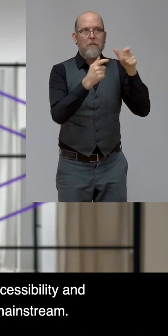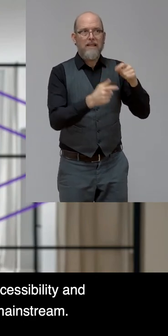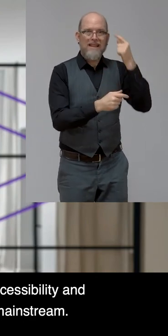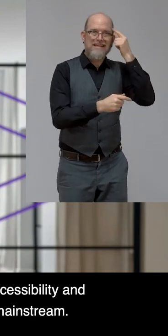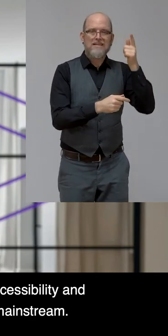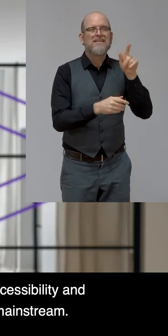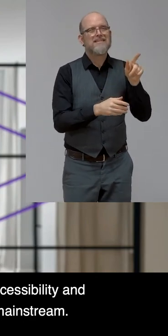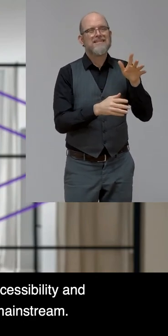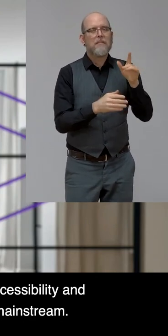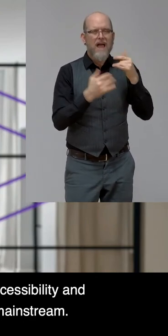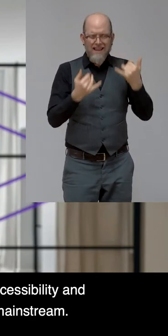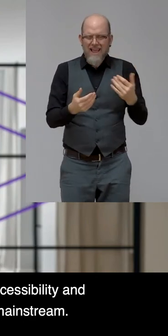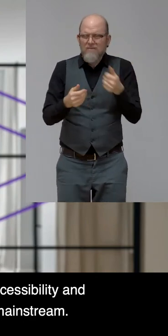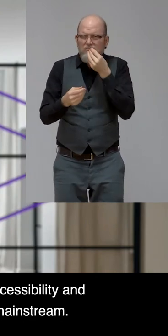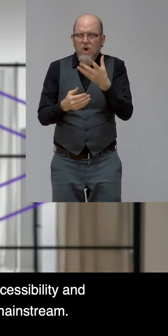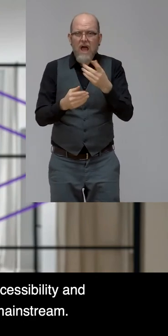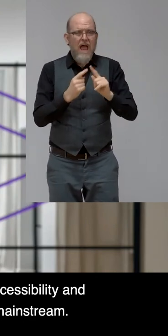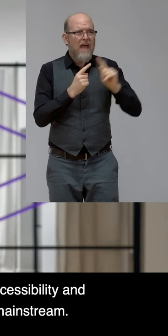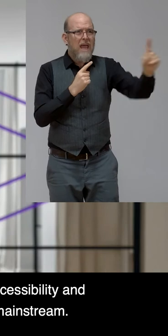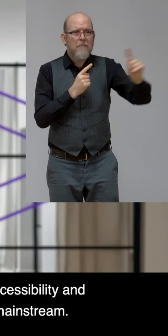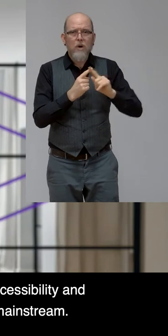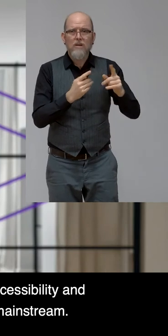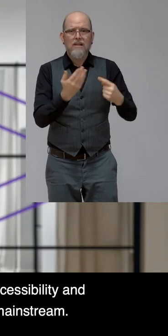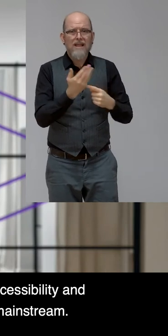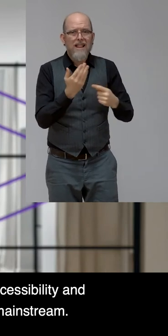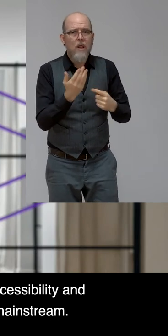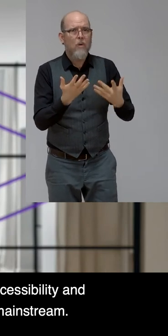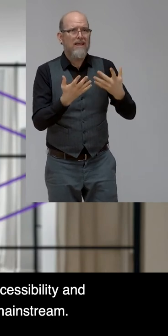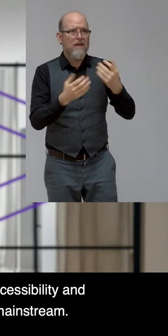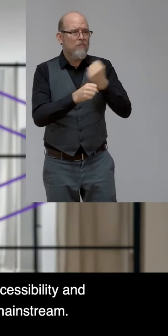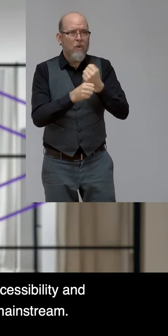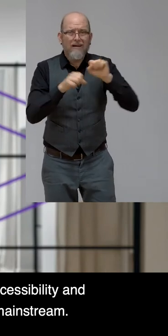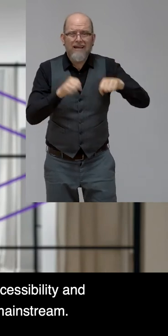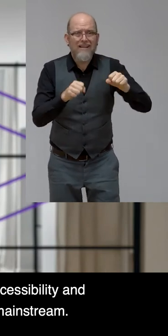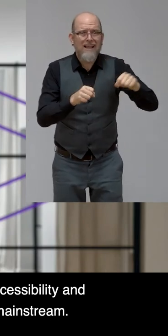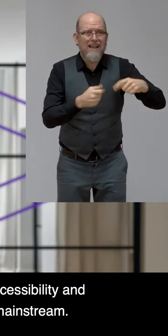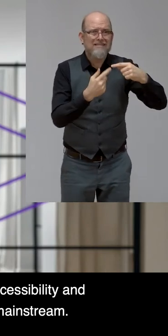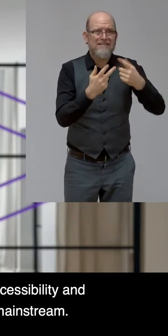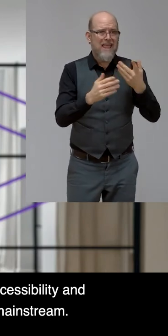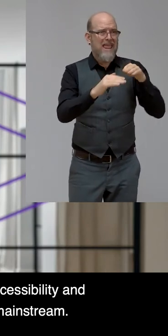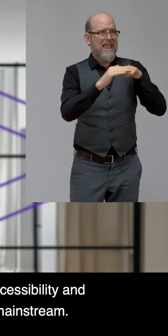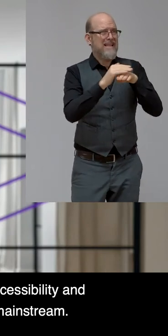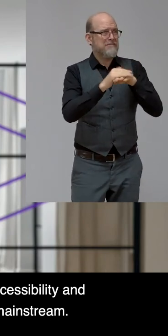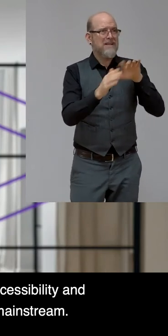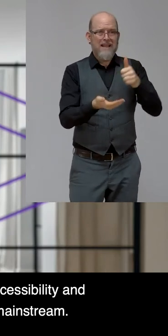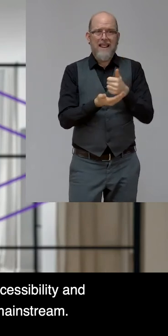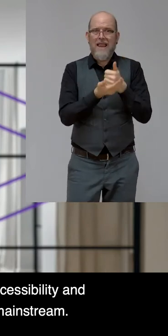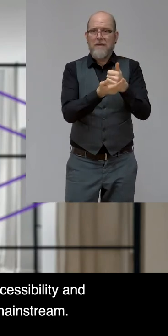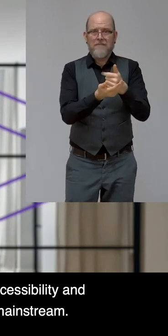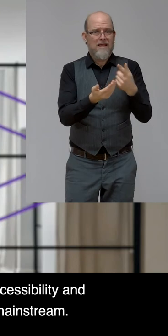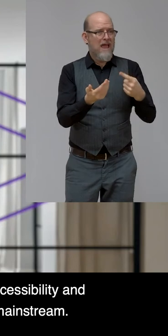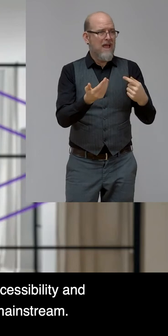what I'm seeing, and how prevalent the topic of accessibility and assistive technologies and, you know,